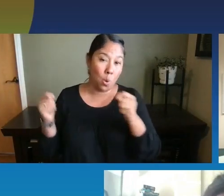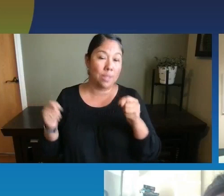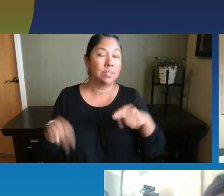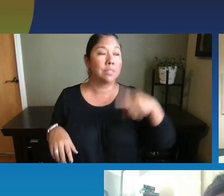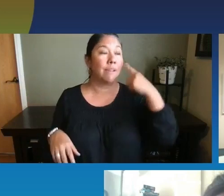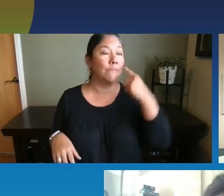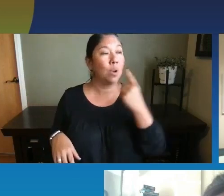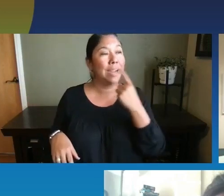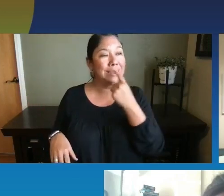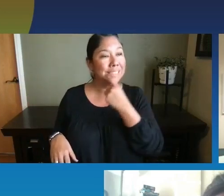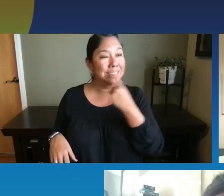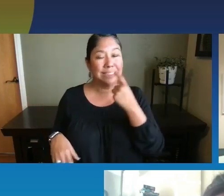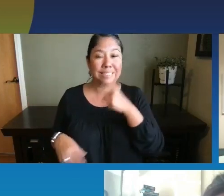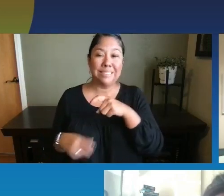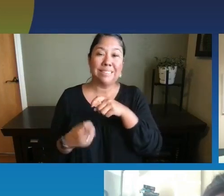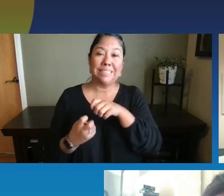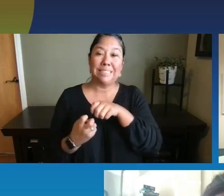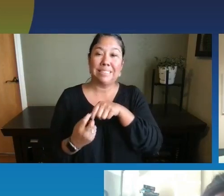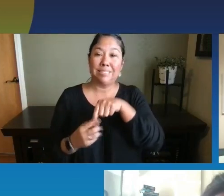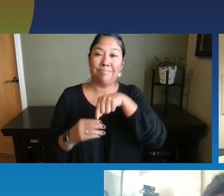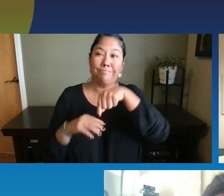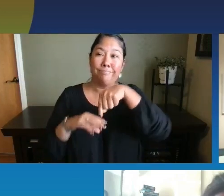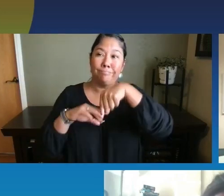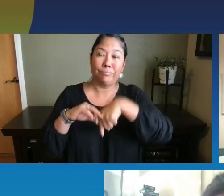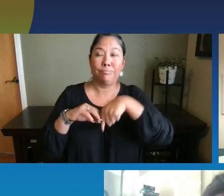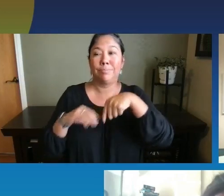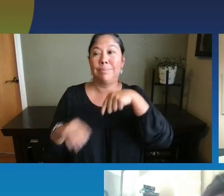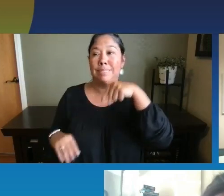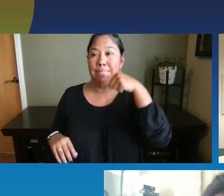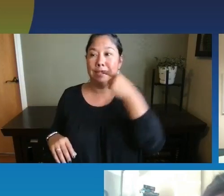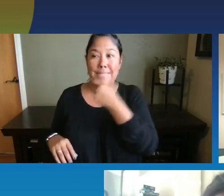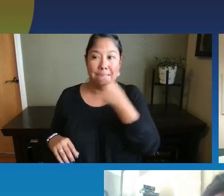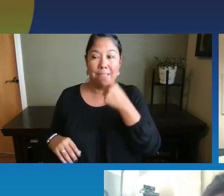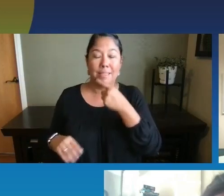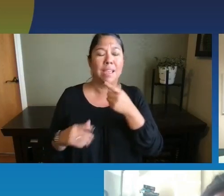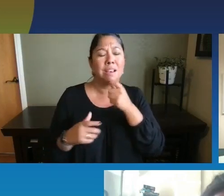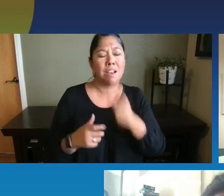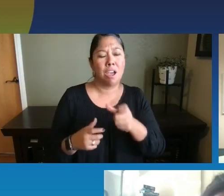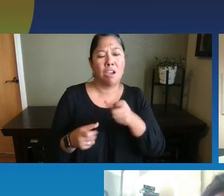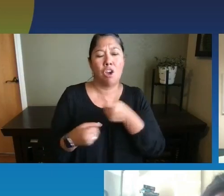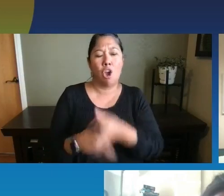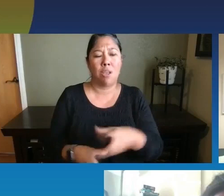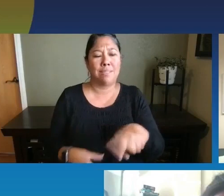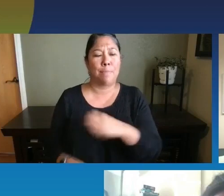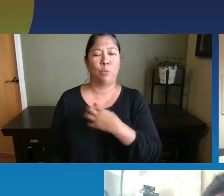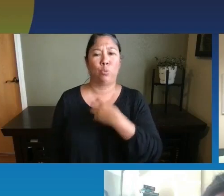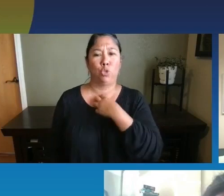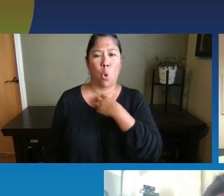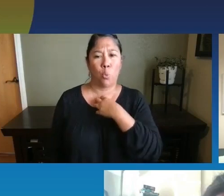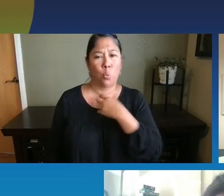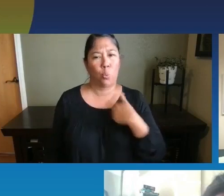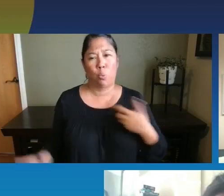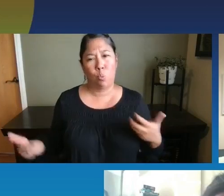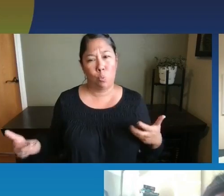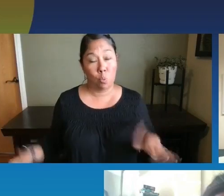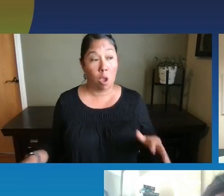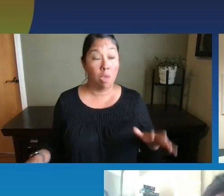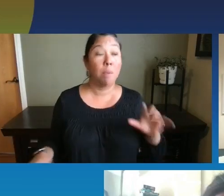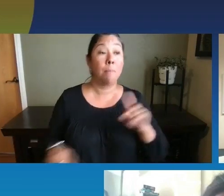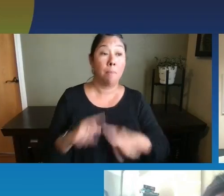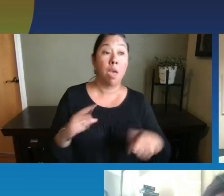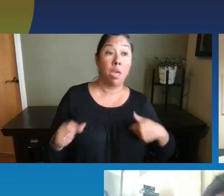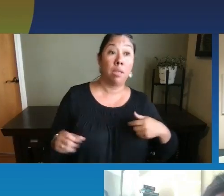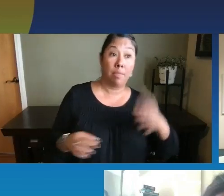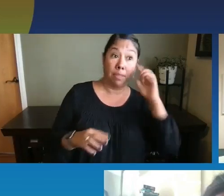to put into their mouth, that they're not going to pose any type of choking hazard. Um, and just, I think it's important to encourage that, to encourage